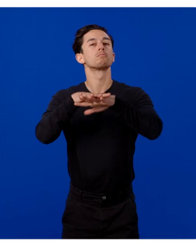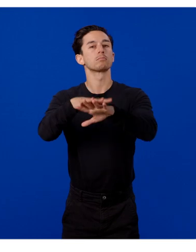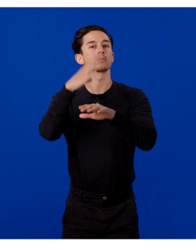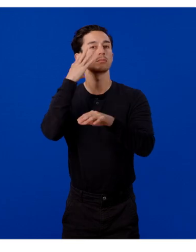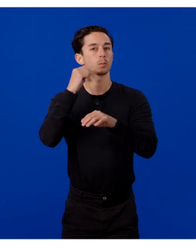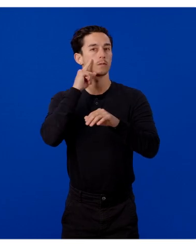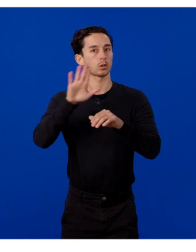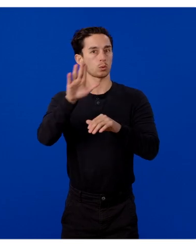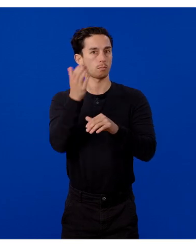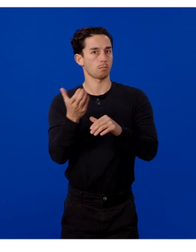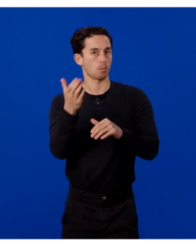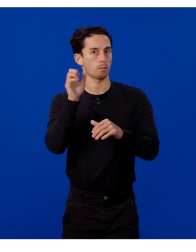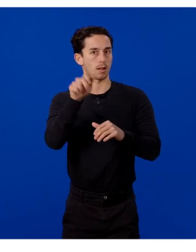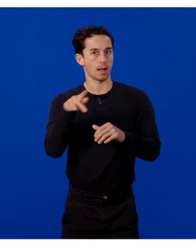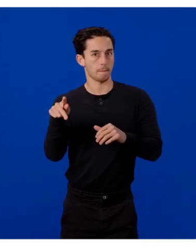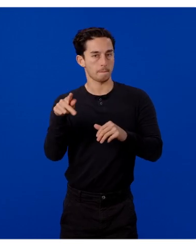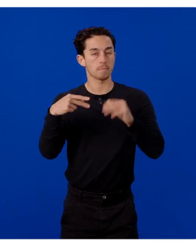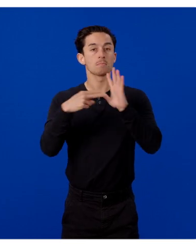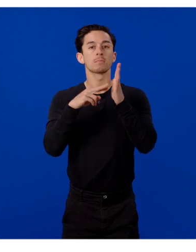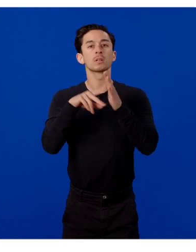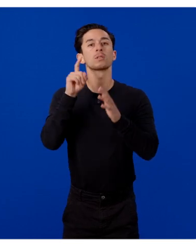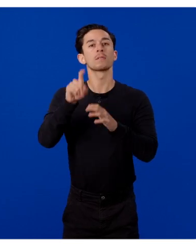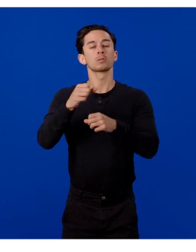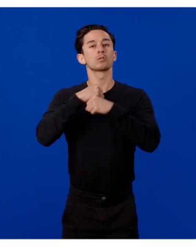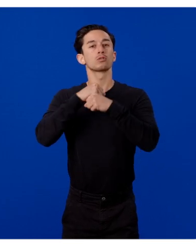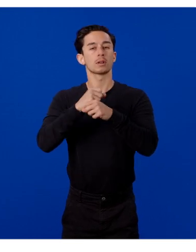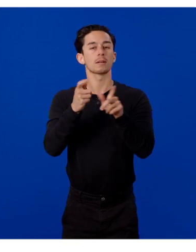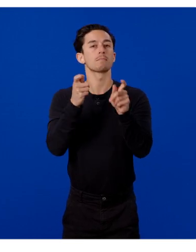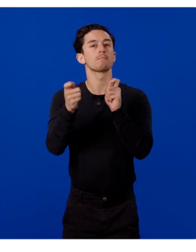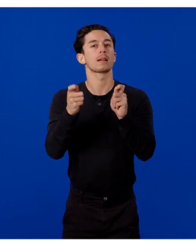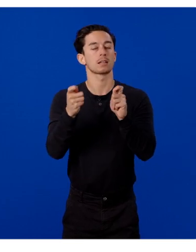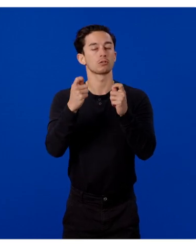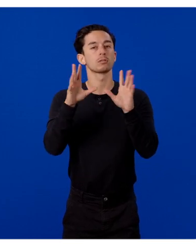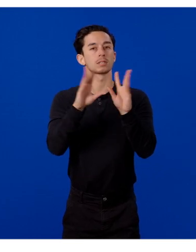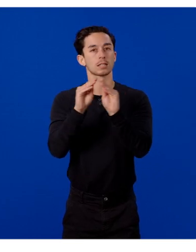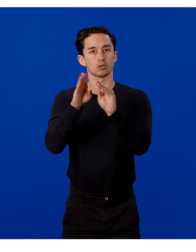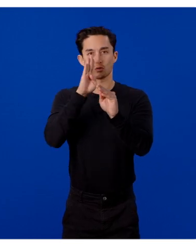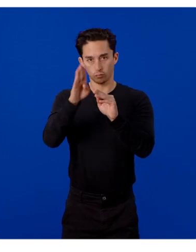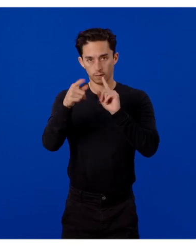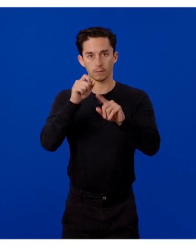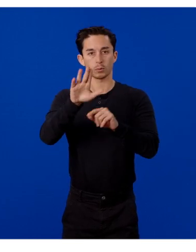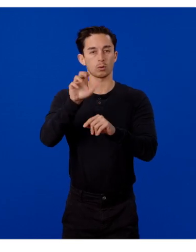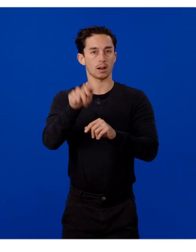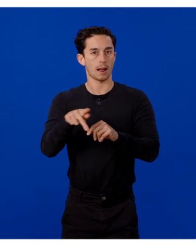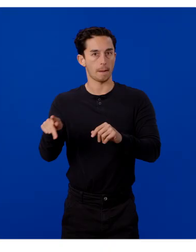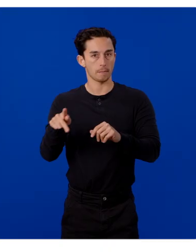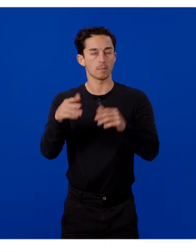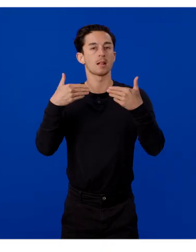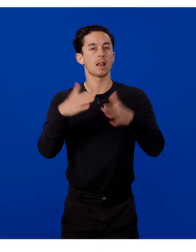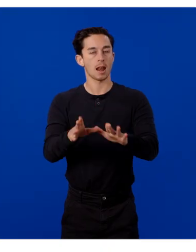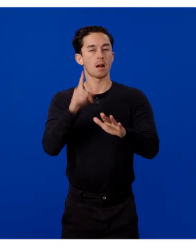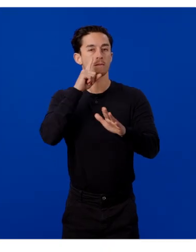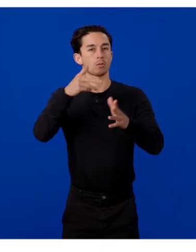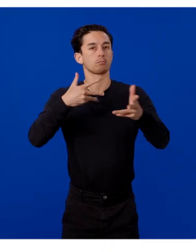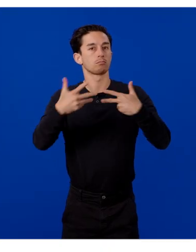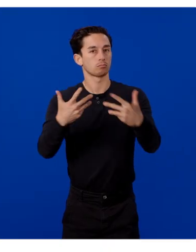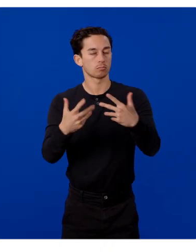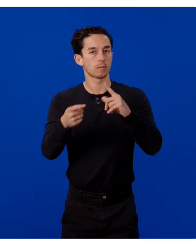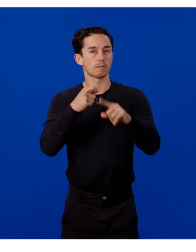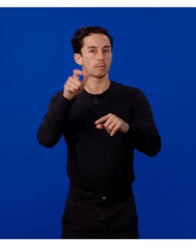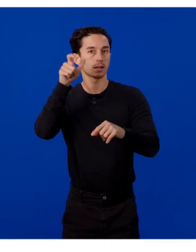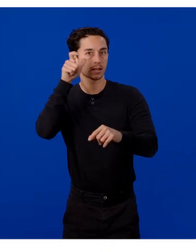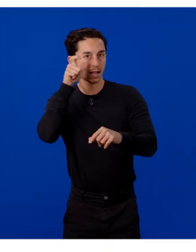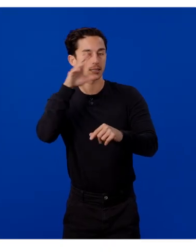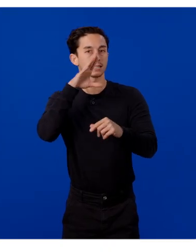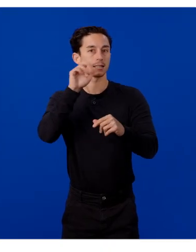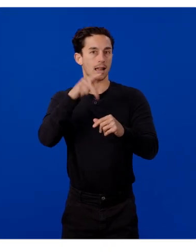your mobile app. This means you will need to create and manage sessions directly from your application, which will allow for interactions between your glasses